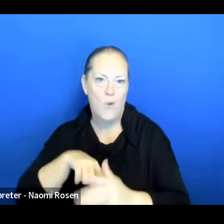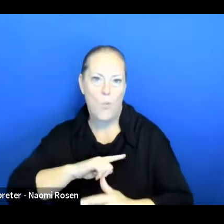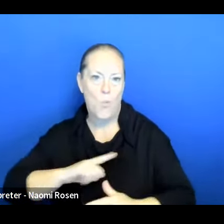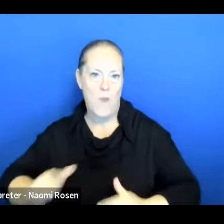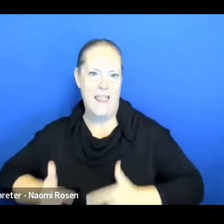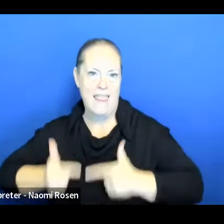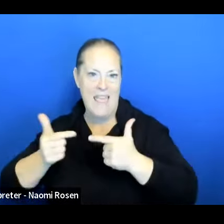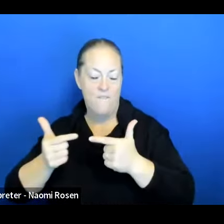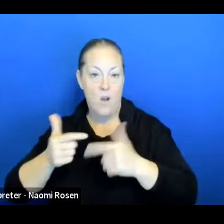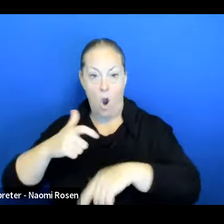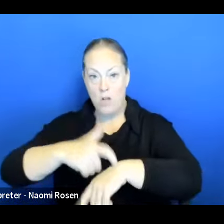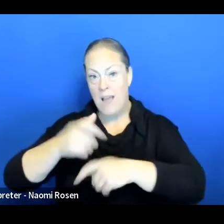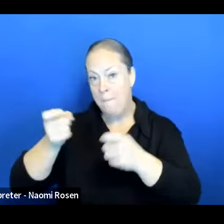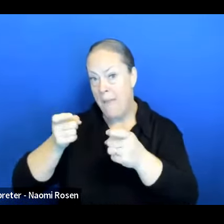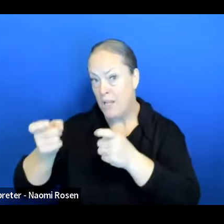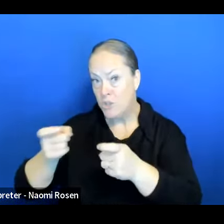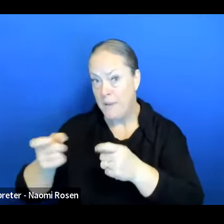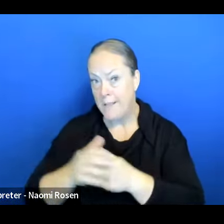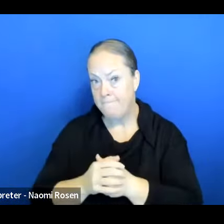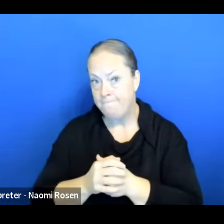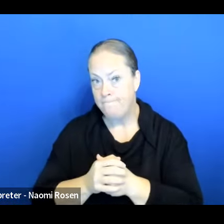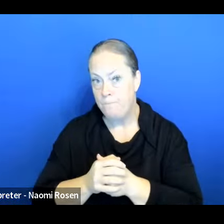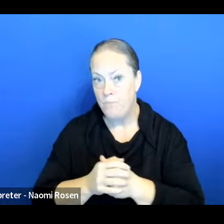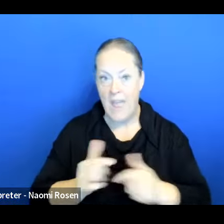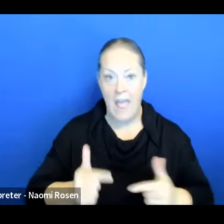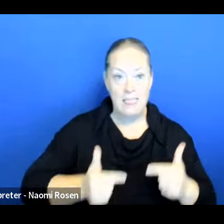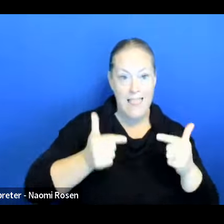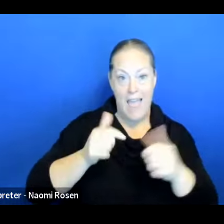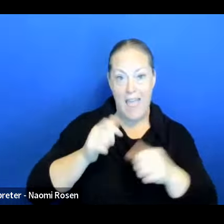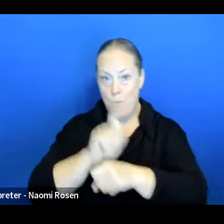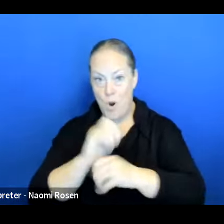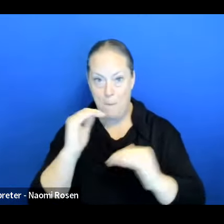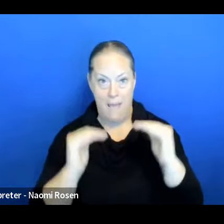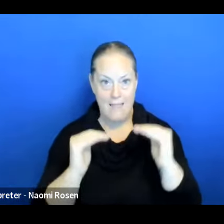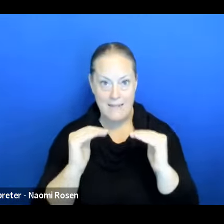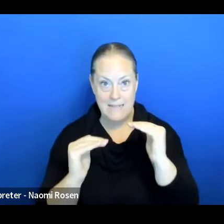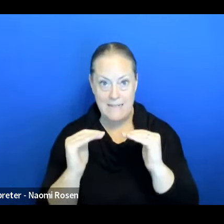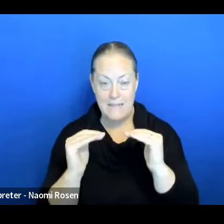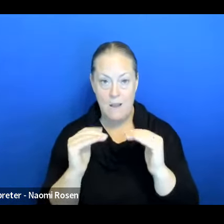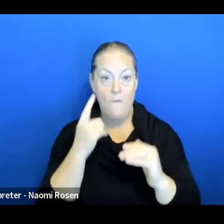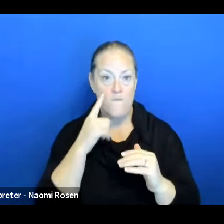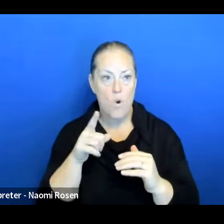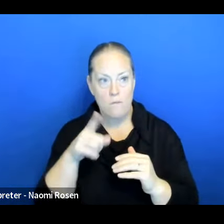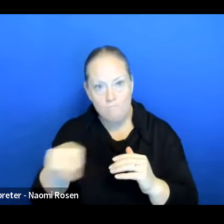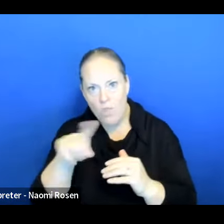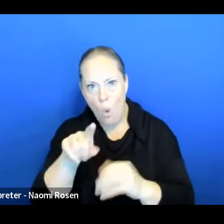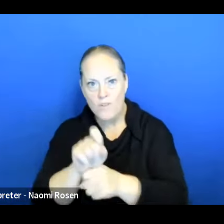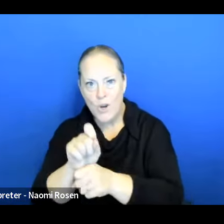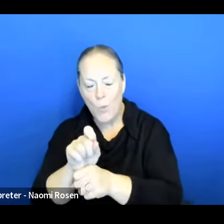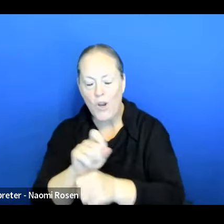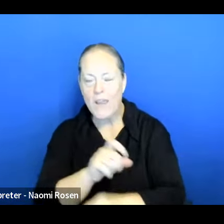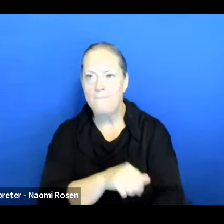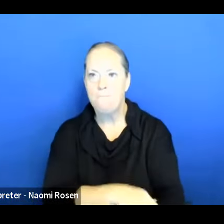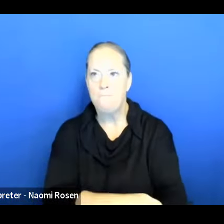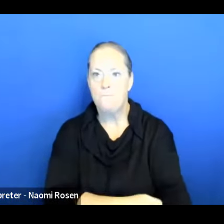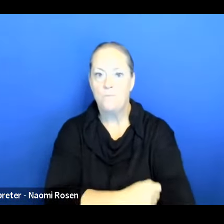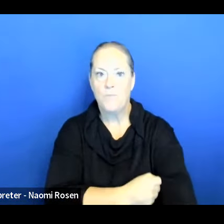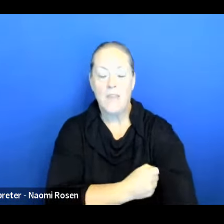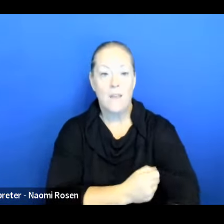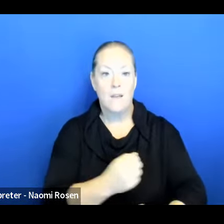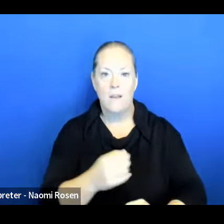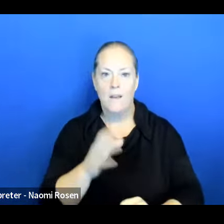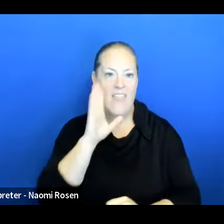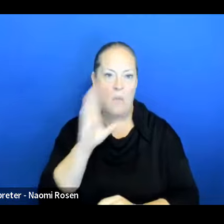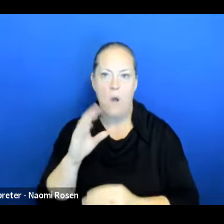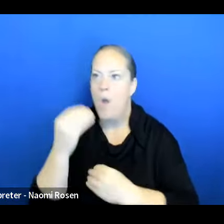the time management, you know, life and work balance for, for those that, that work, um, just do a quick meal,